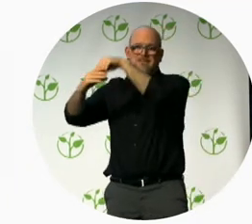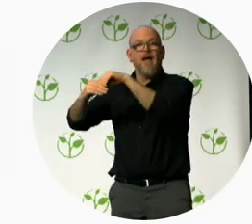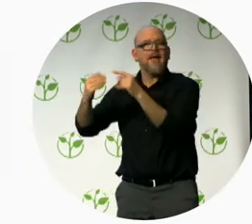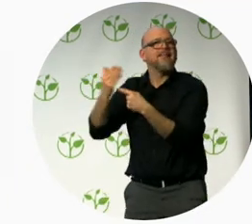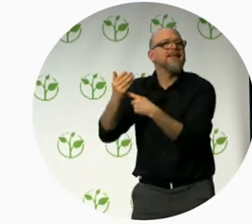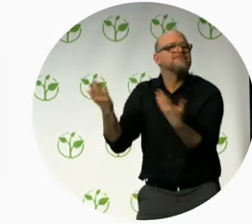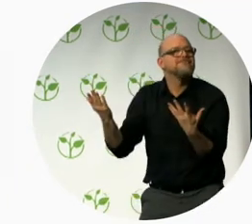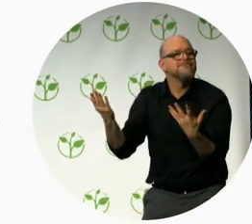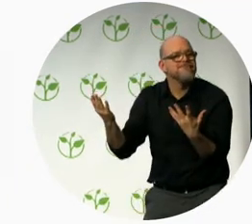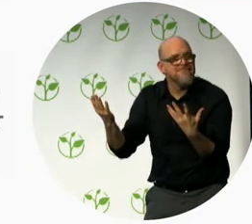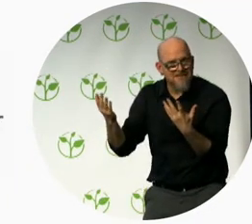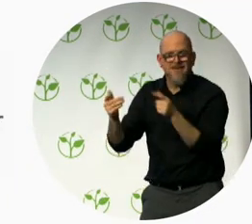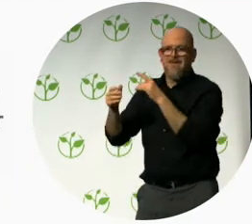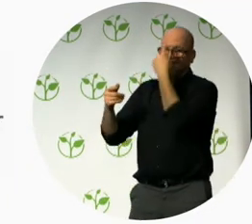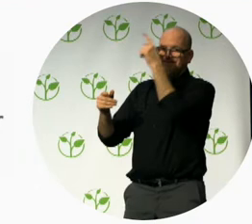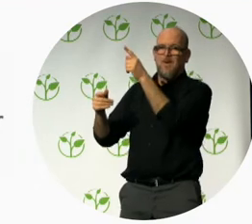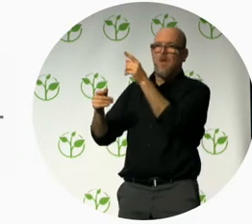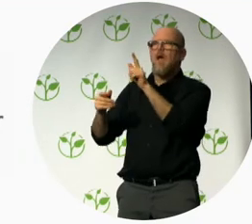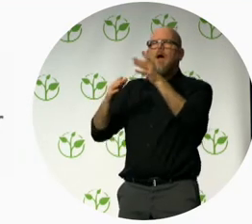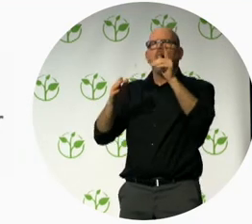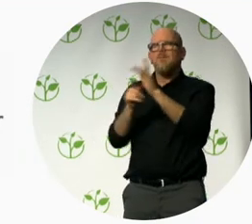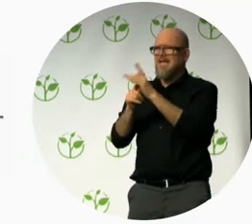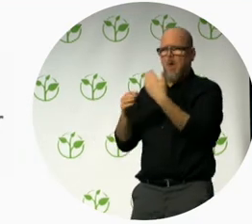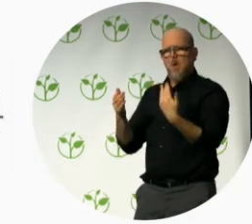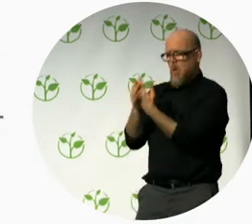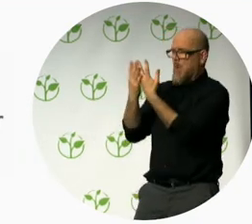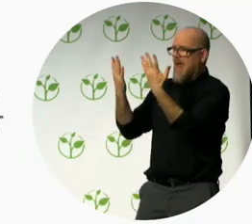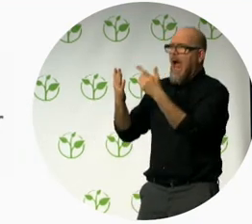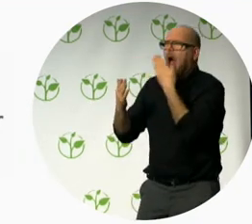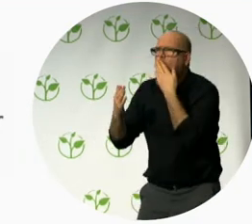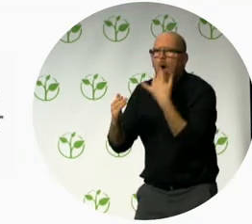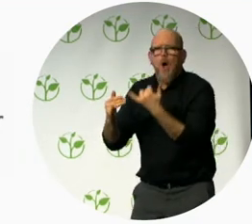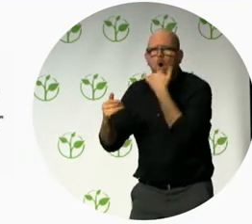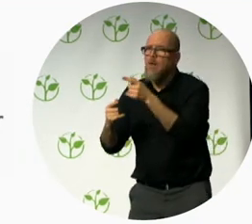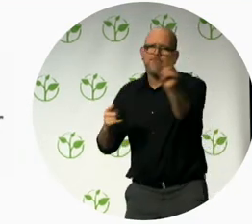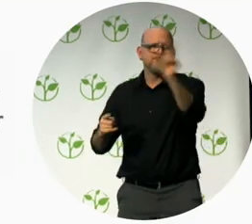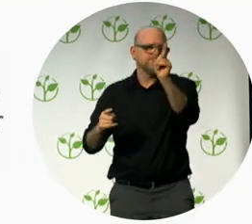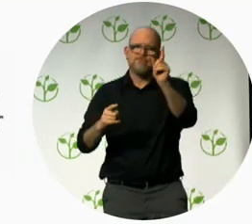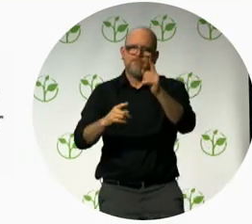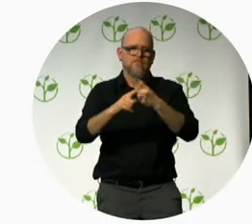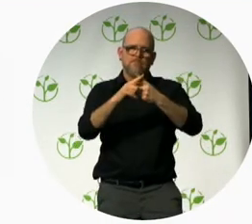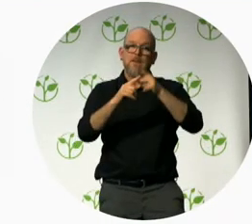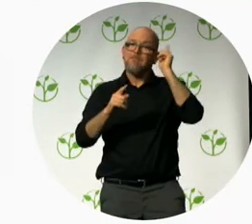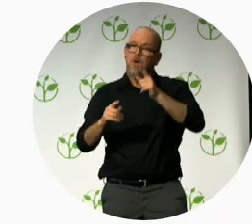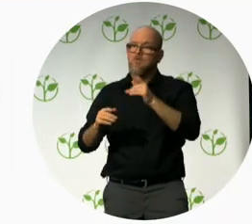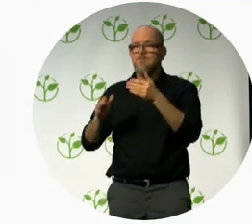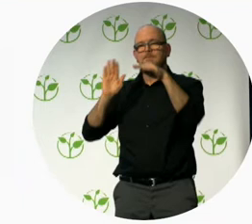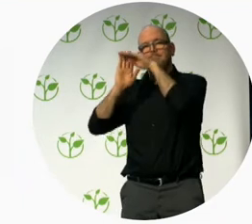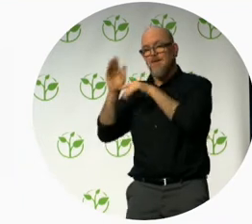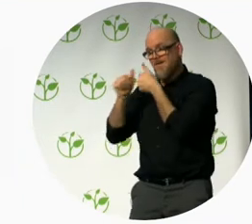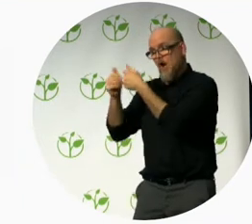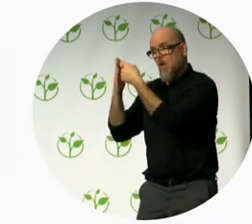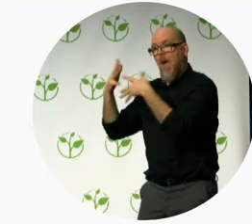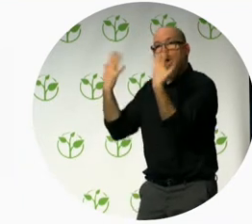An autonomous car, for example, can be great but if it doesn't have a ramp for